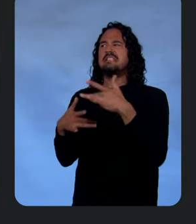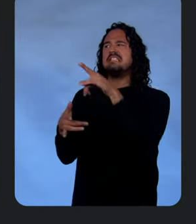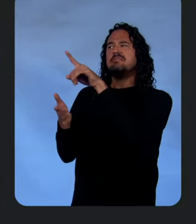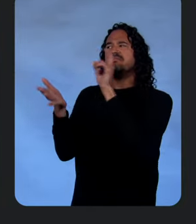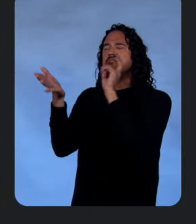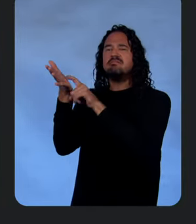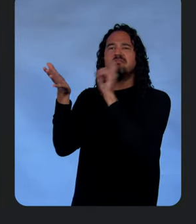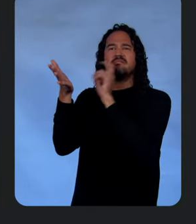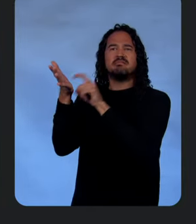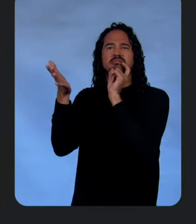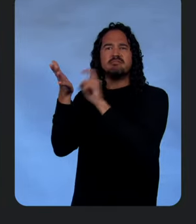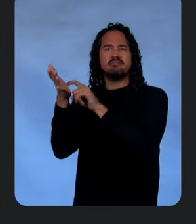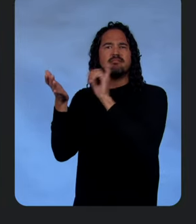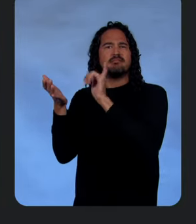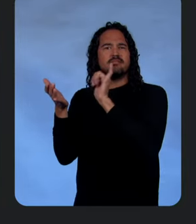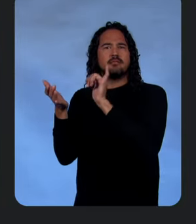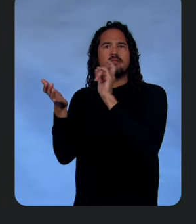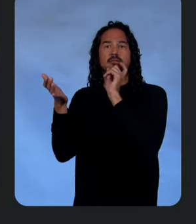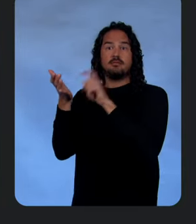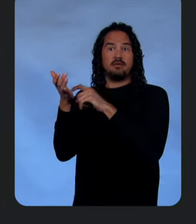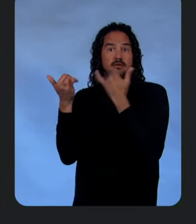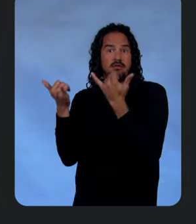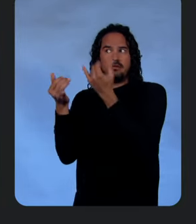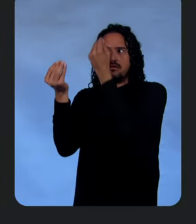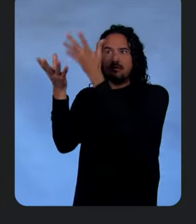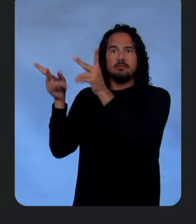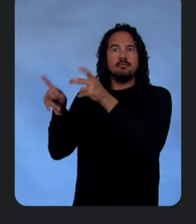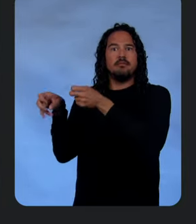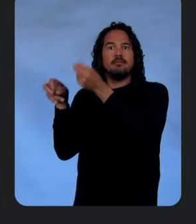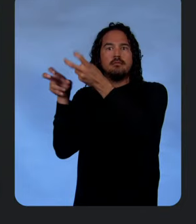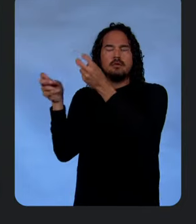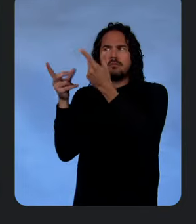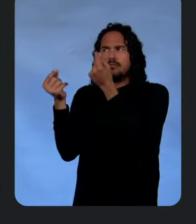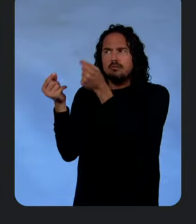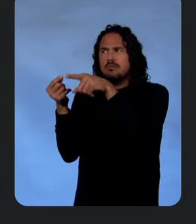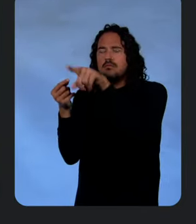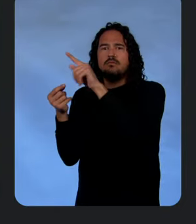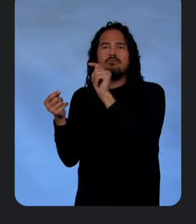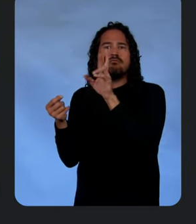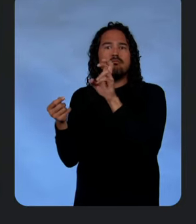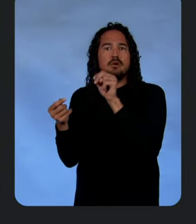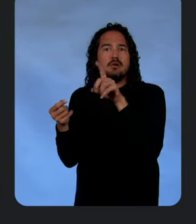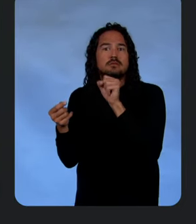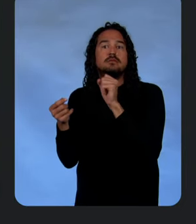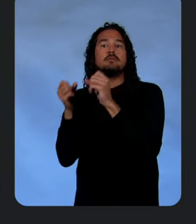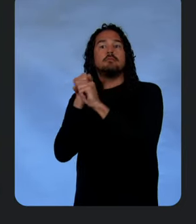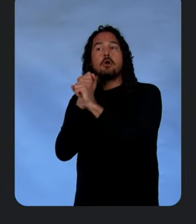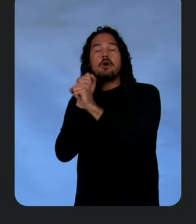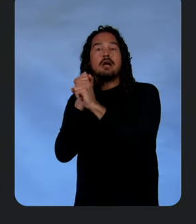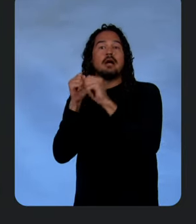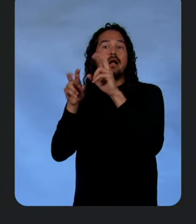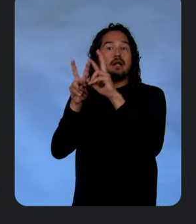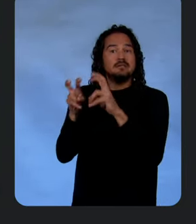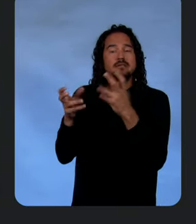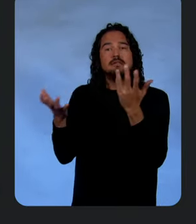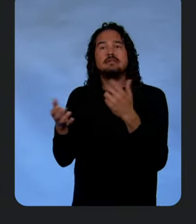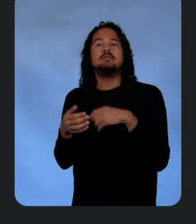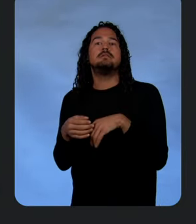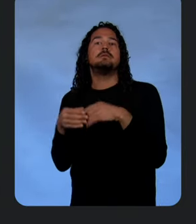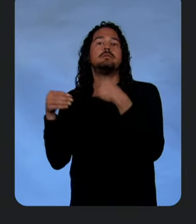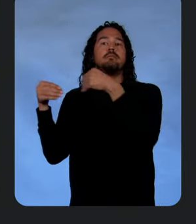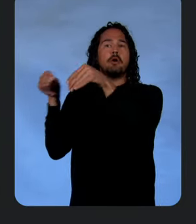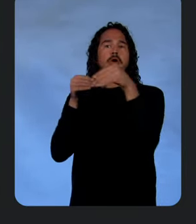trends in real time so we can respond to them and do things like marketing analysis or maybe marketing trends and campaigns.